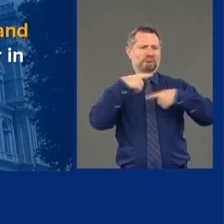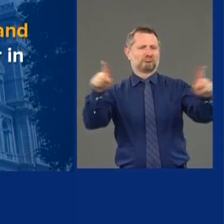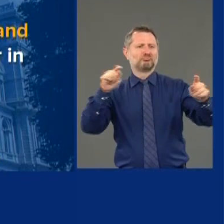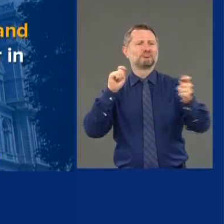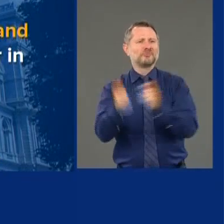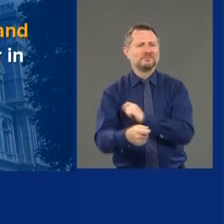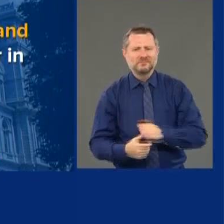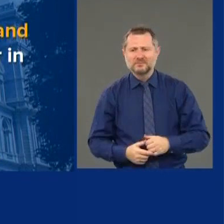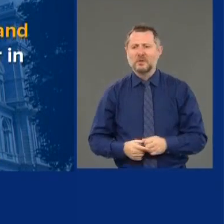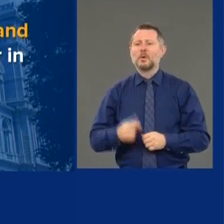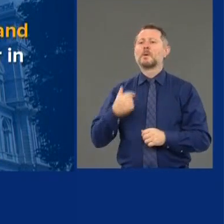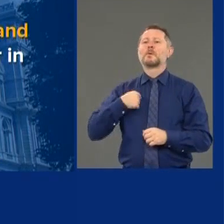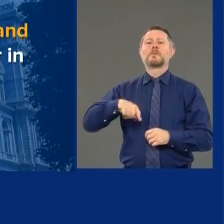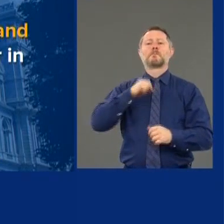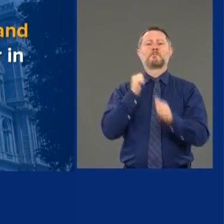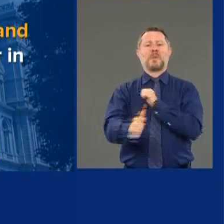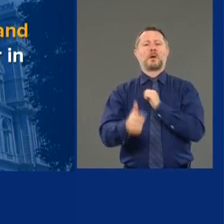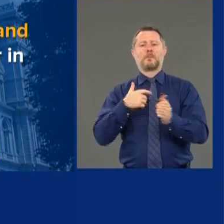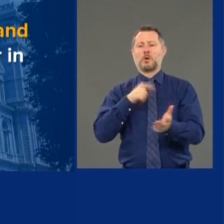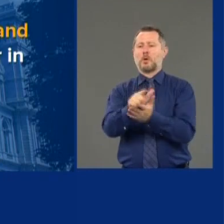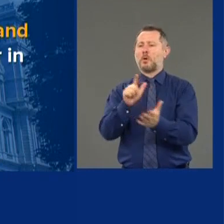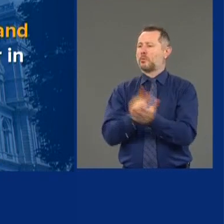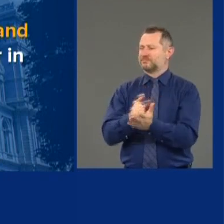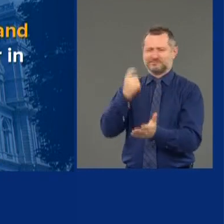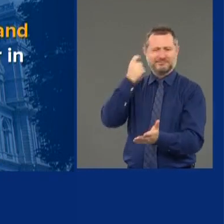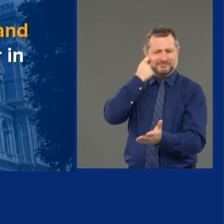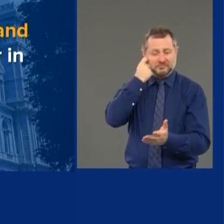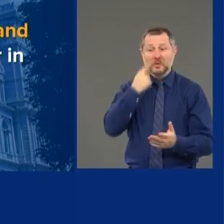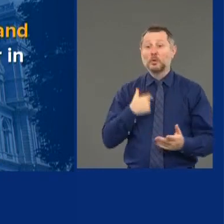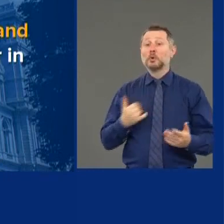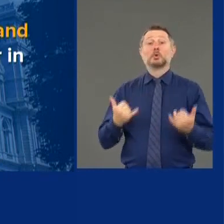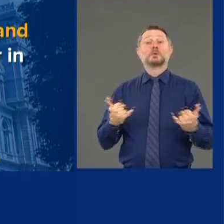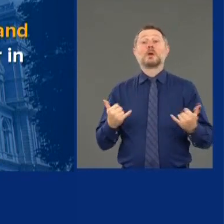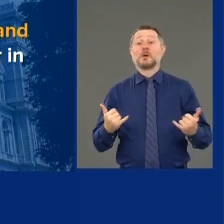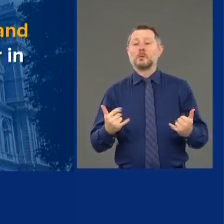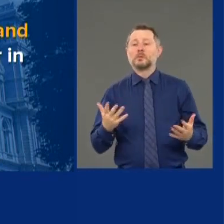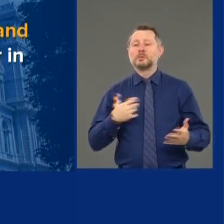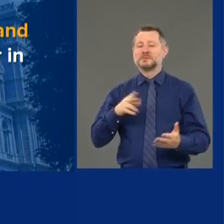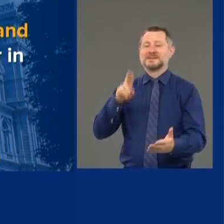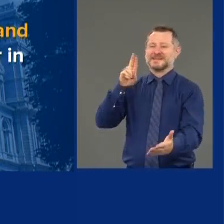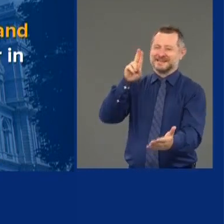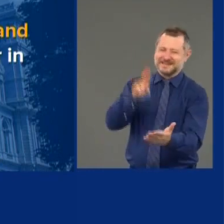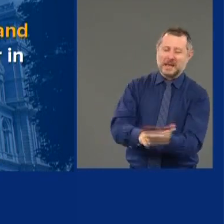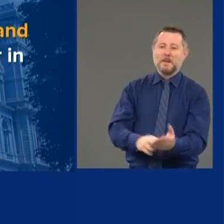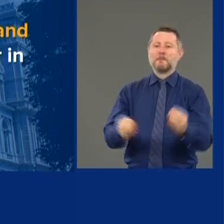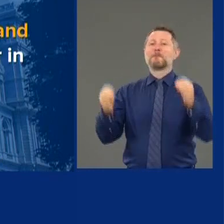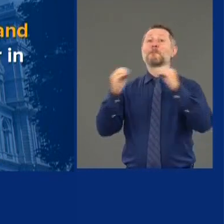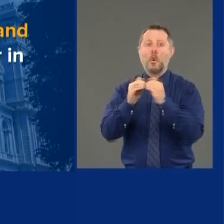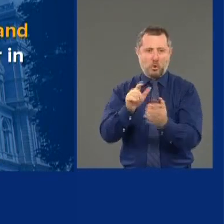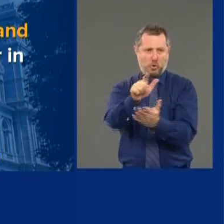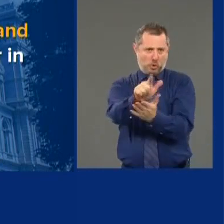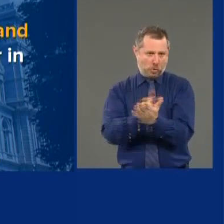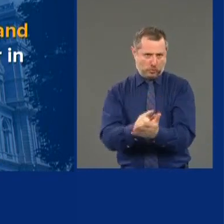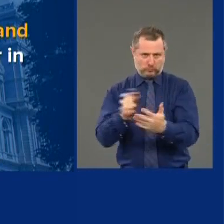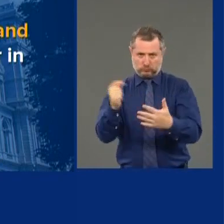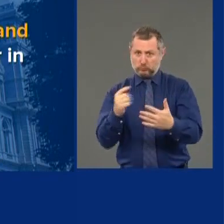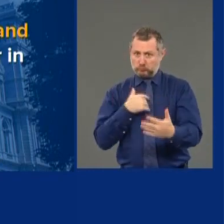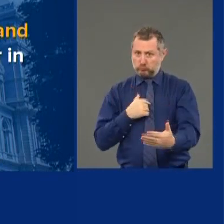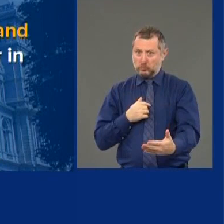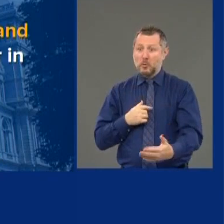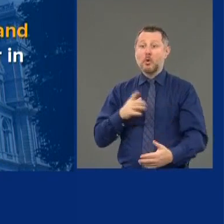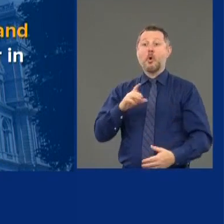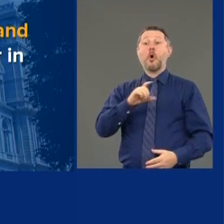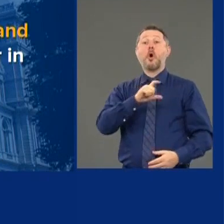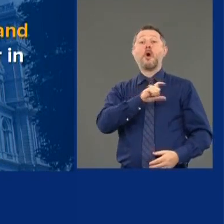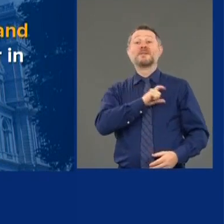passed laws that have done just that. Today I'm going to sign additional laws. First, that an officer must report